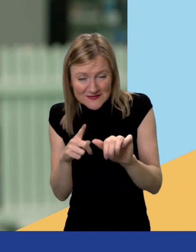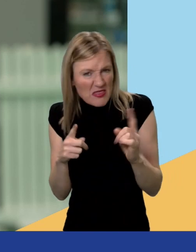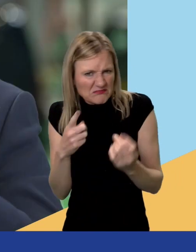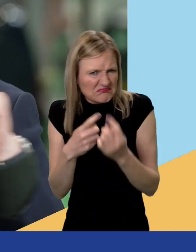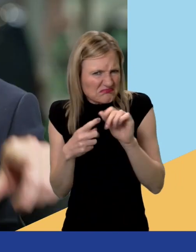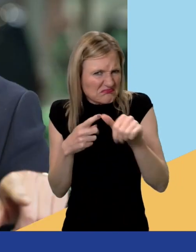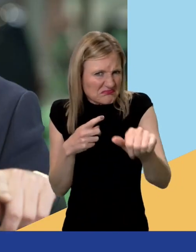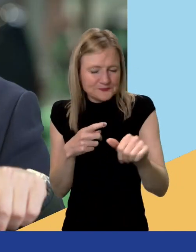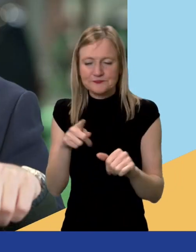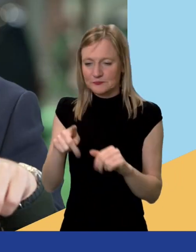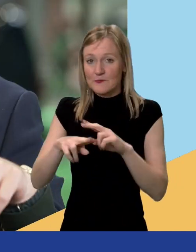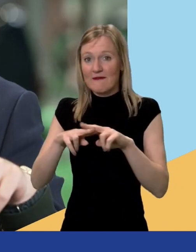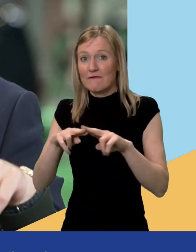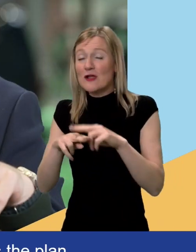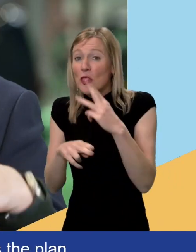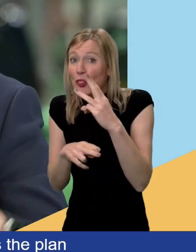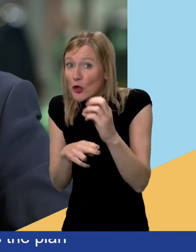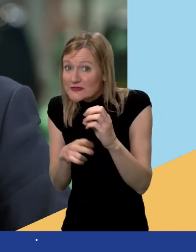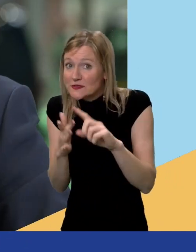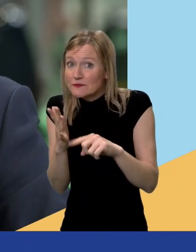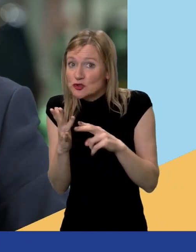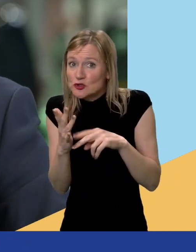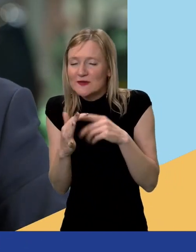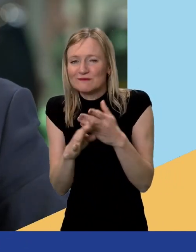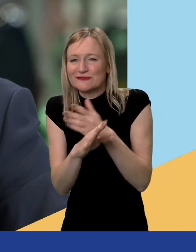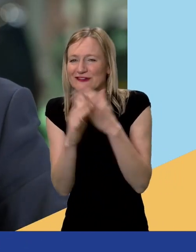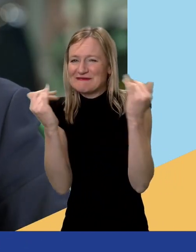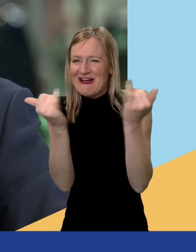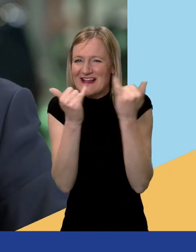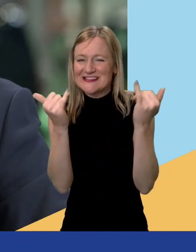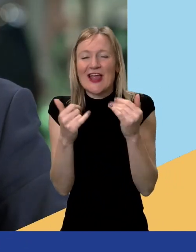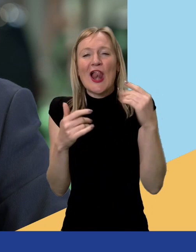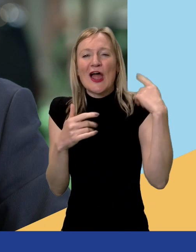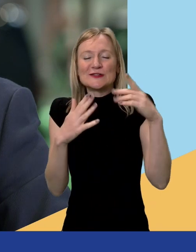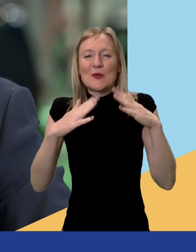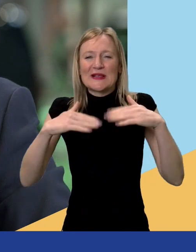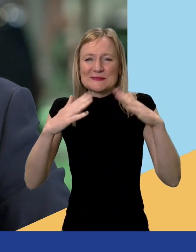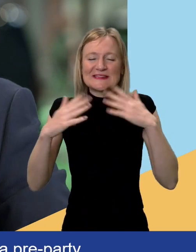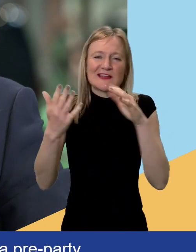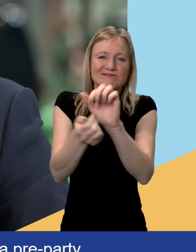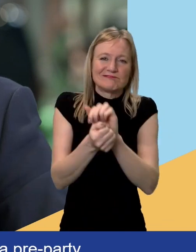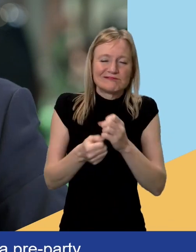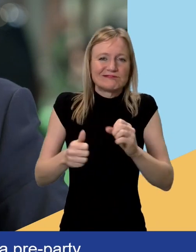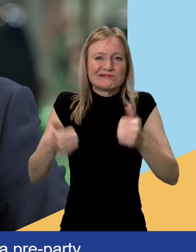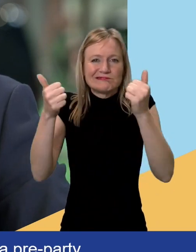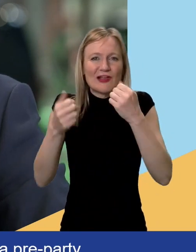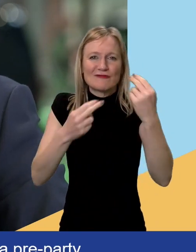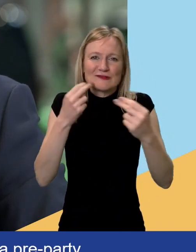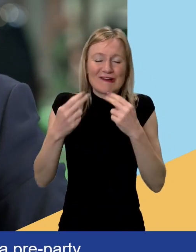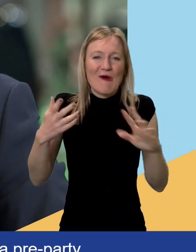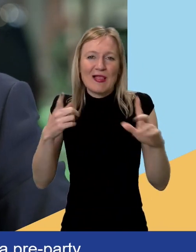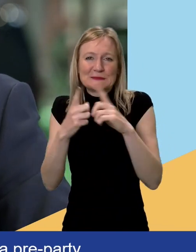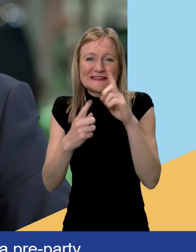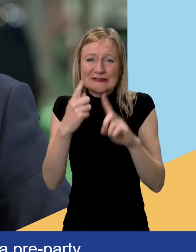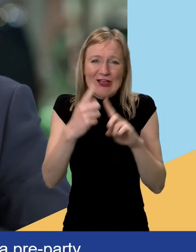there? So on Friday the 30th of June, we have a pre-party in London, Westminster. We've hired out a lovely restaurant for everyone to meet each other, have some great